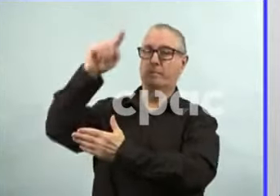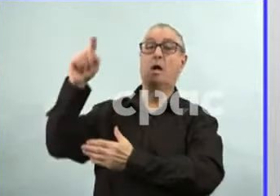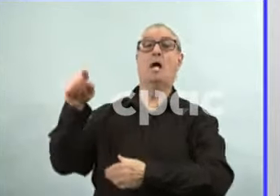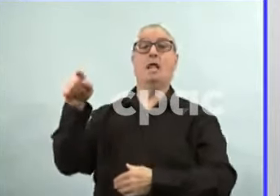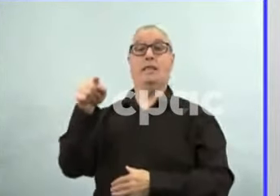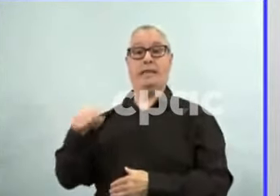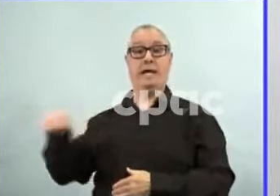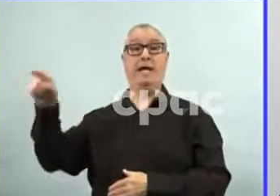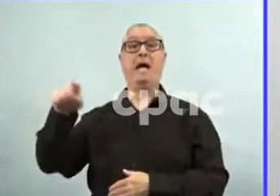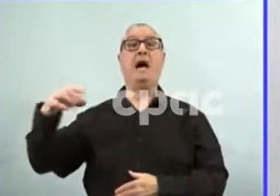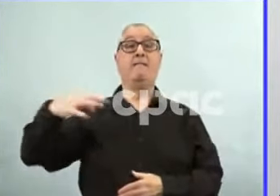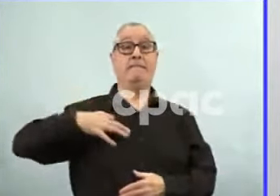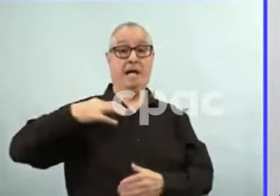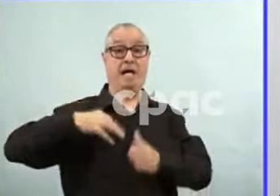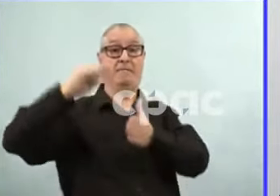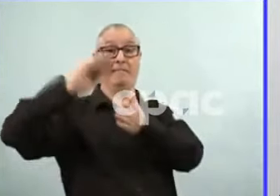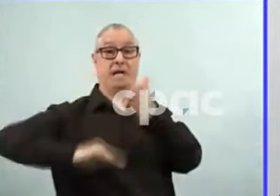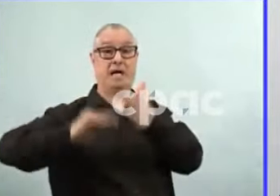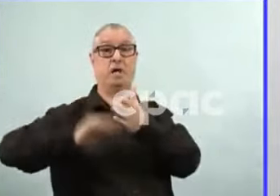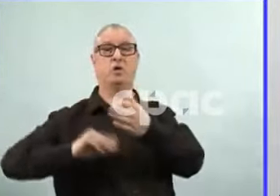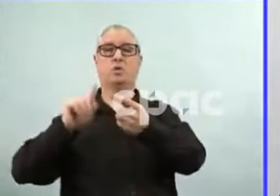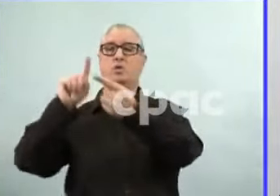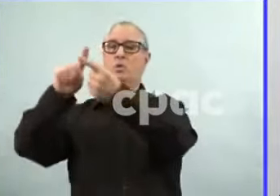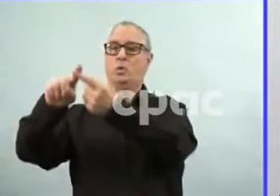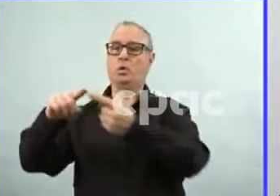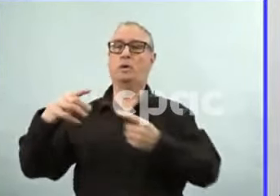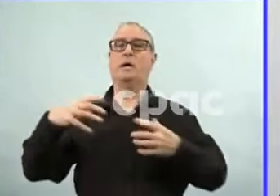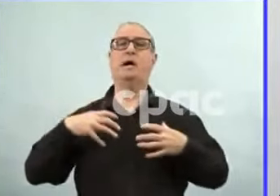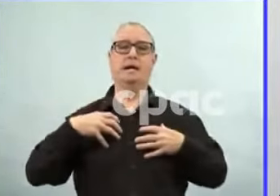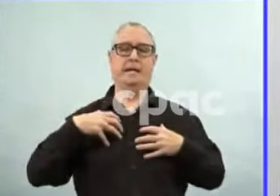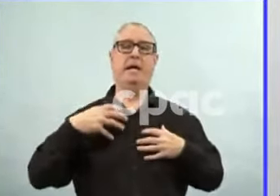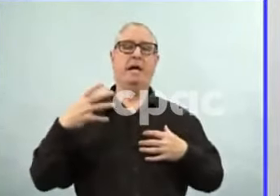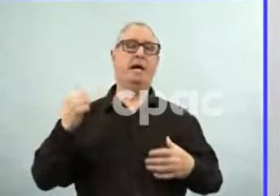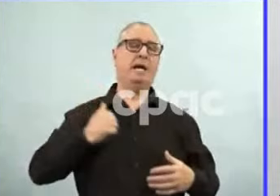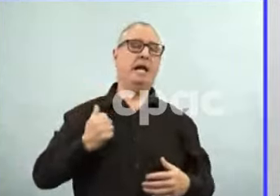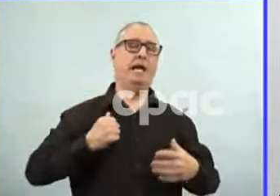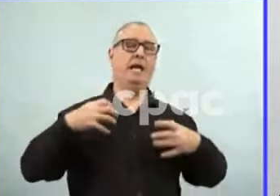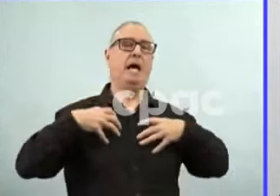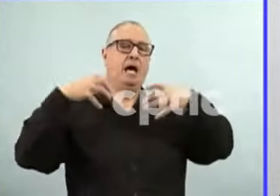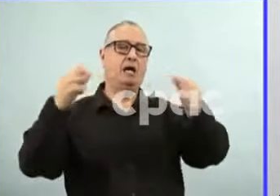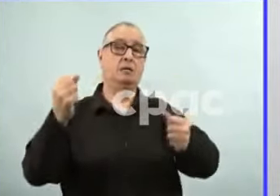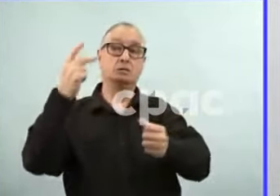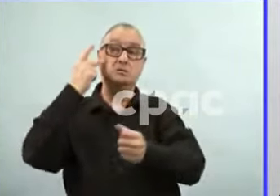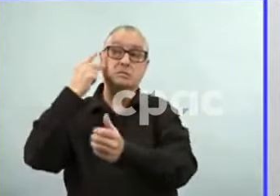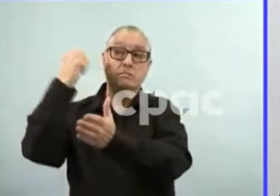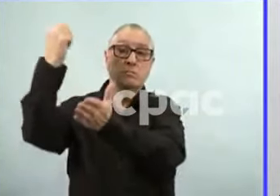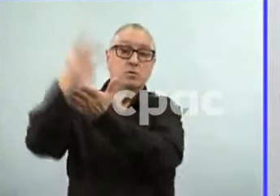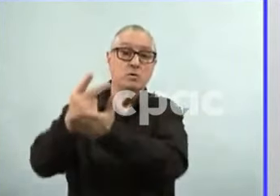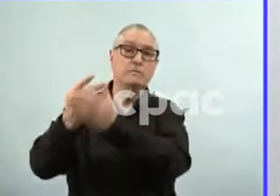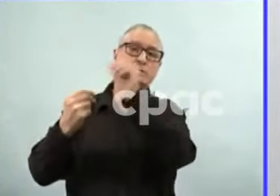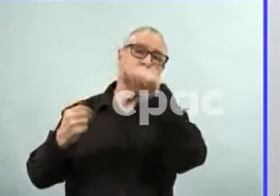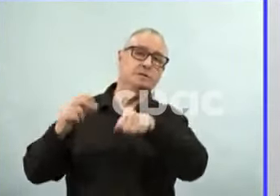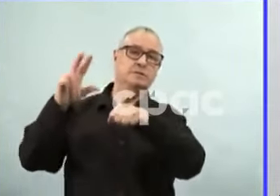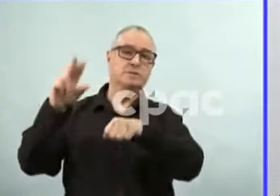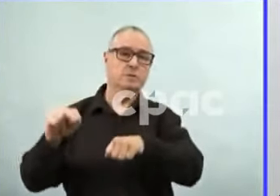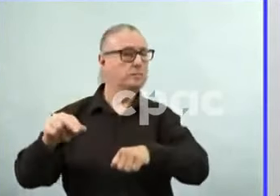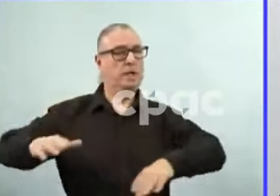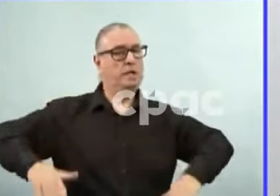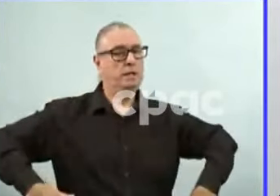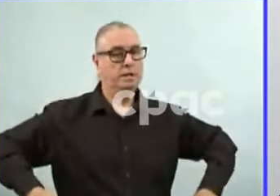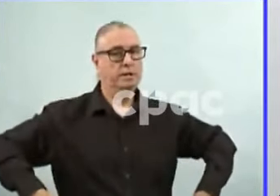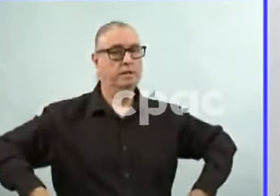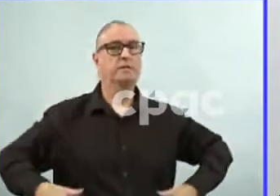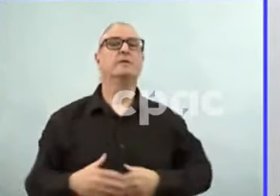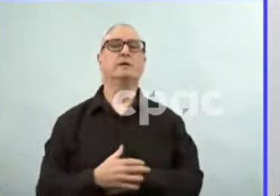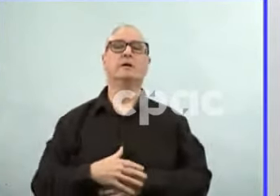don't know that they will be approved. That's a really critical step that Health Canada ensure that all of the safety and effectiveness data